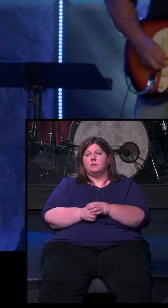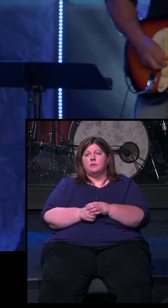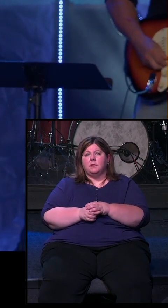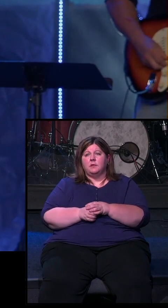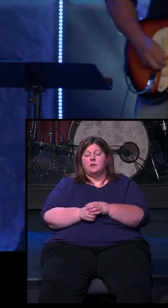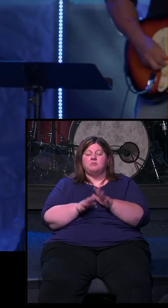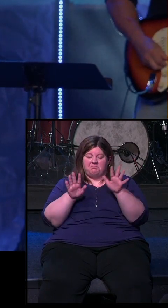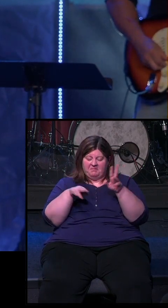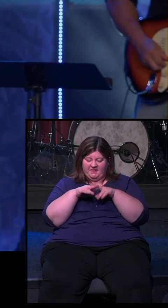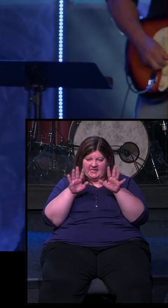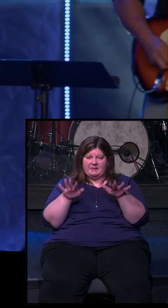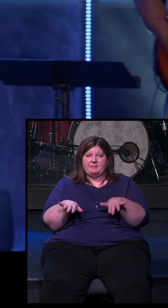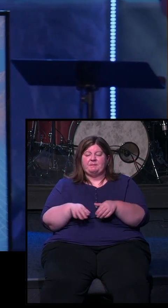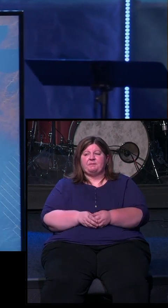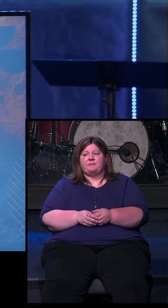Have a seat.